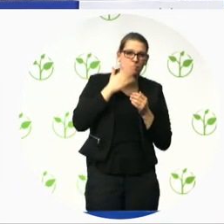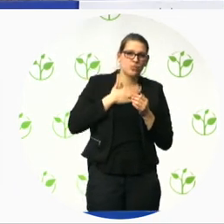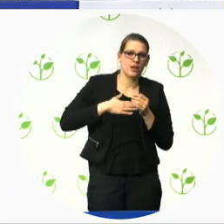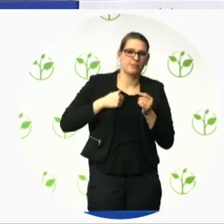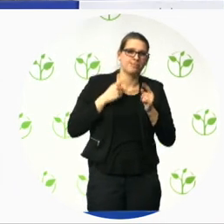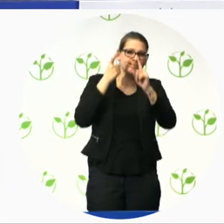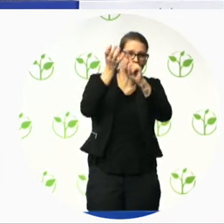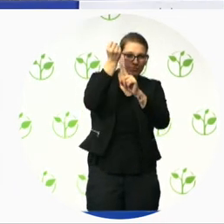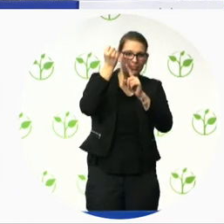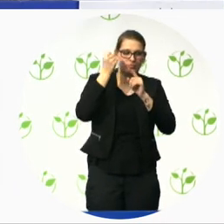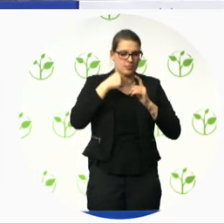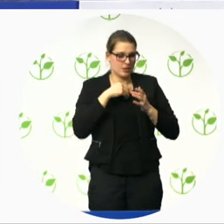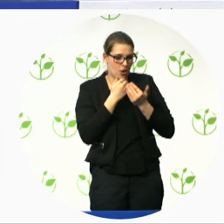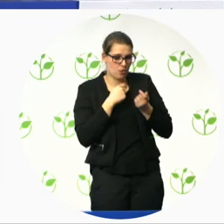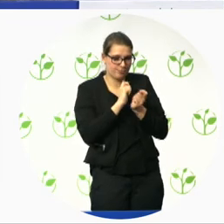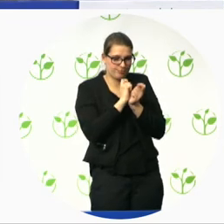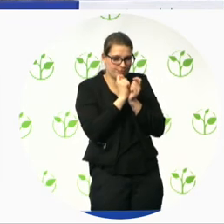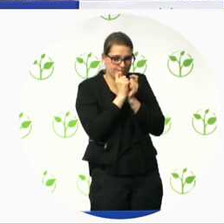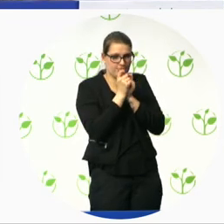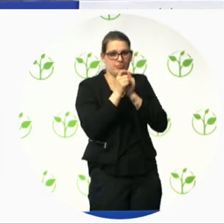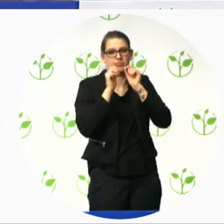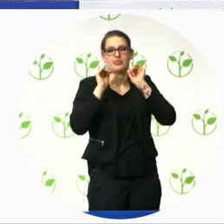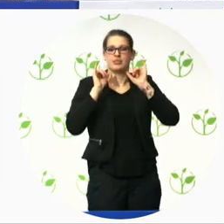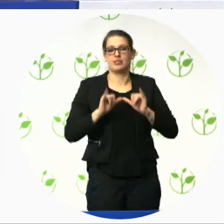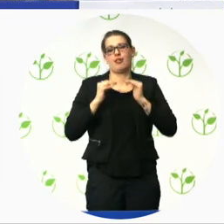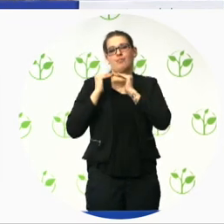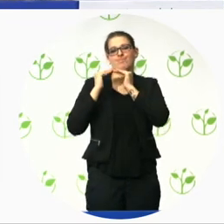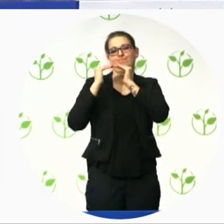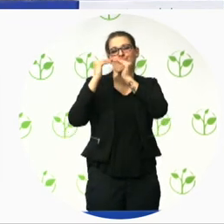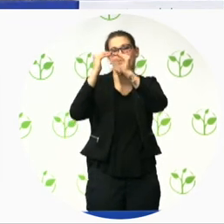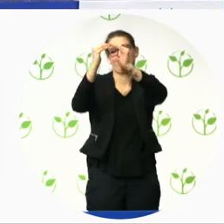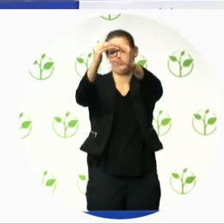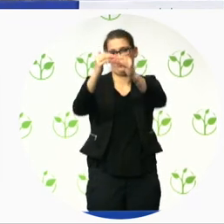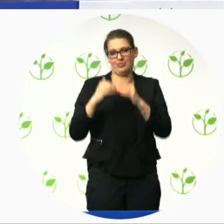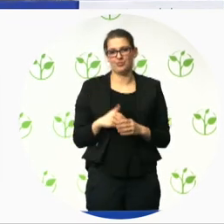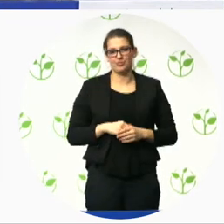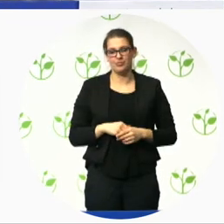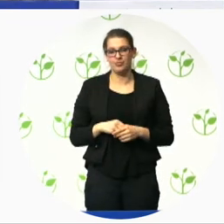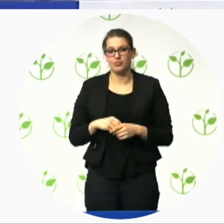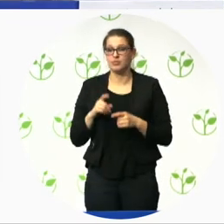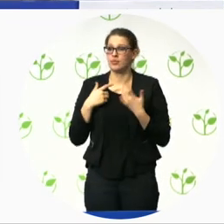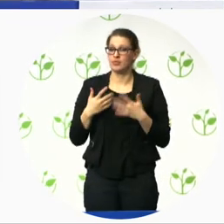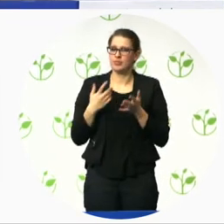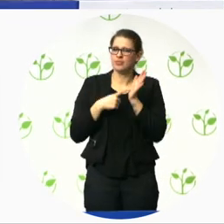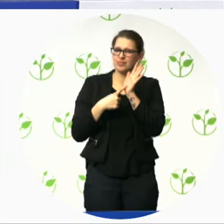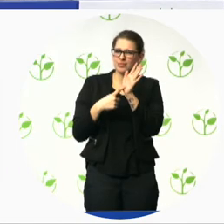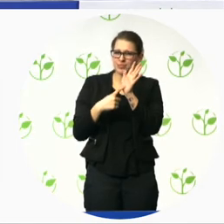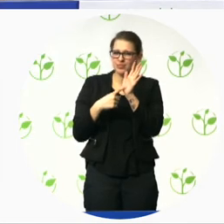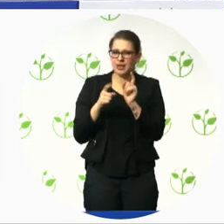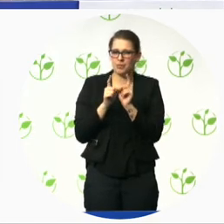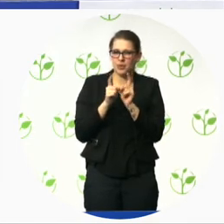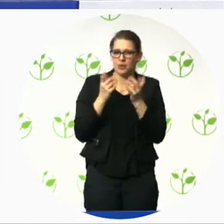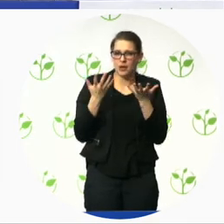tension is there and luckily we have some examples and solutions around but you will need to really